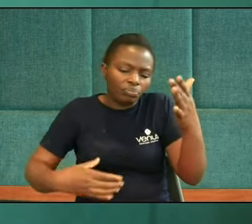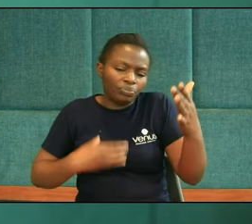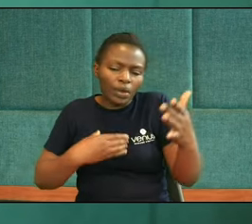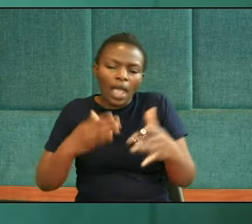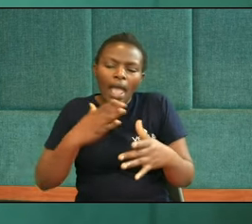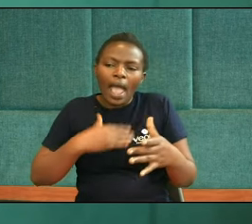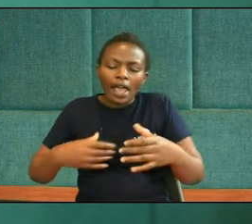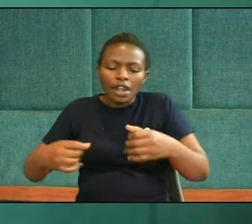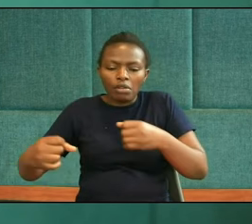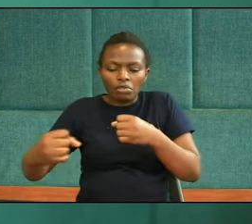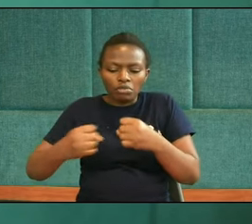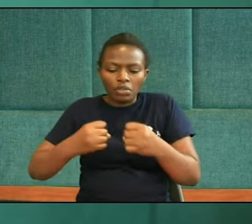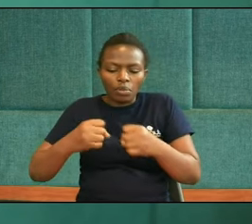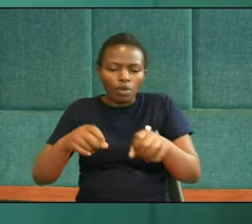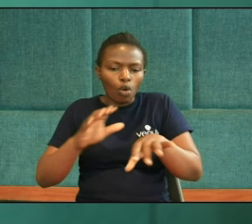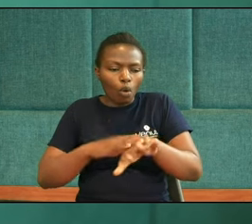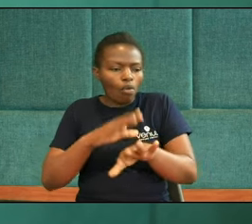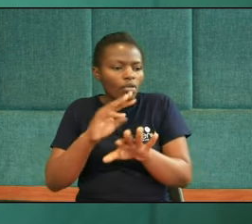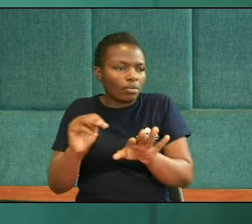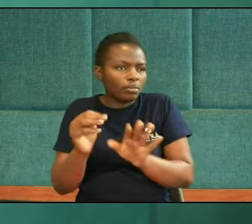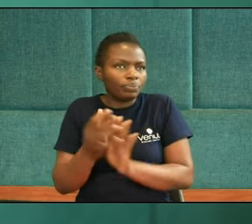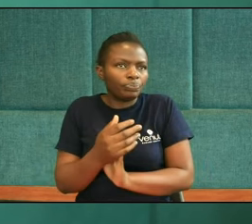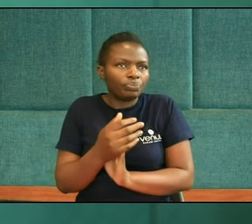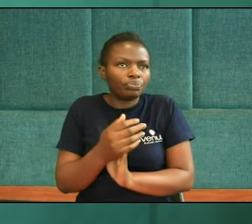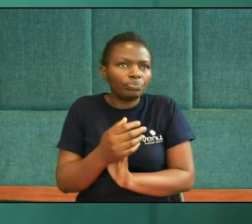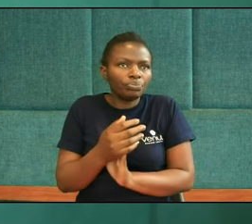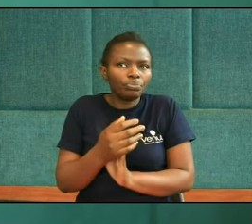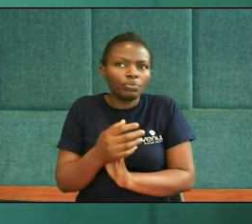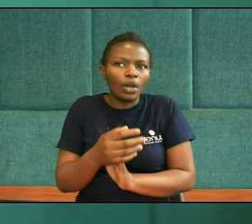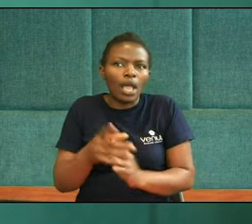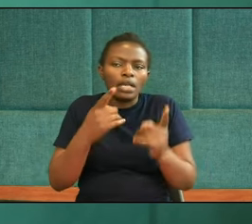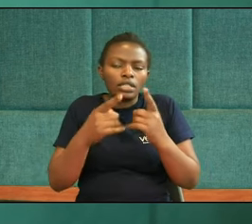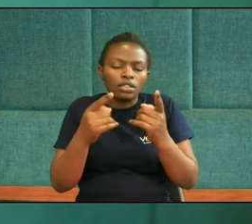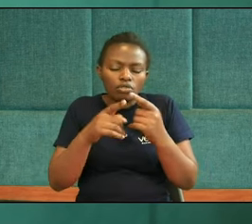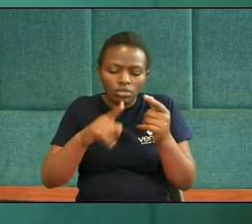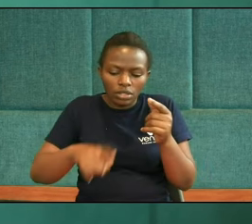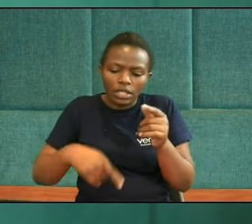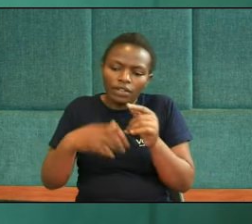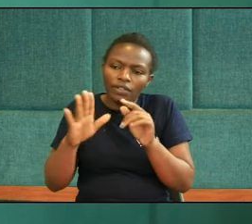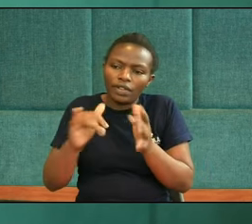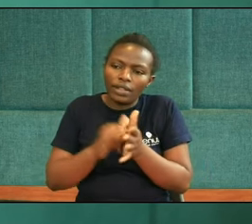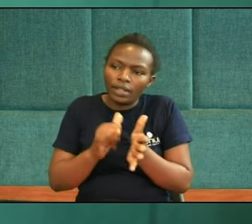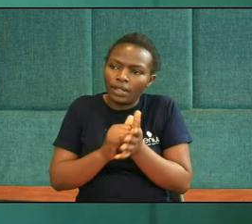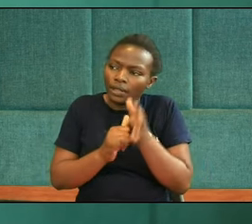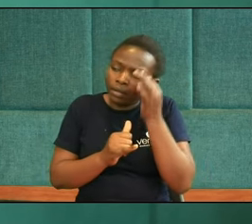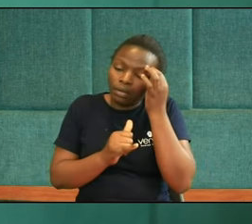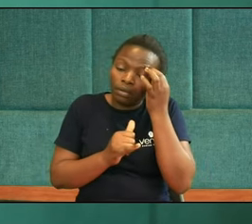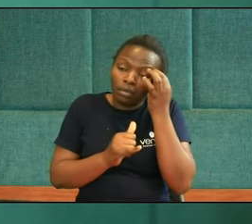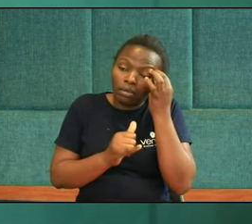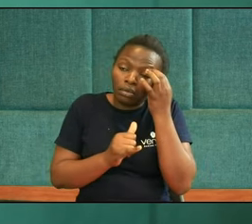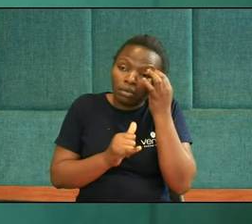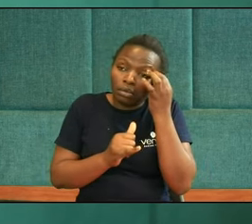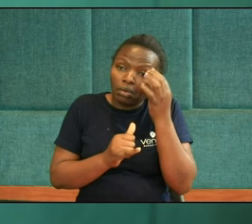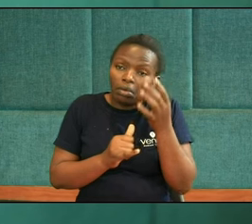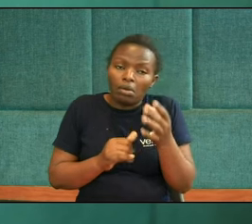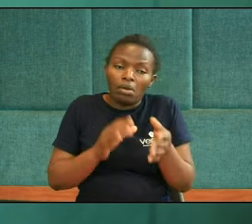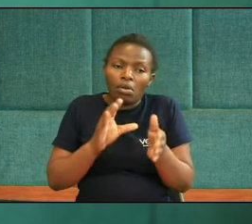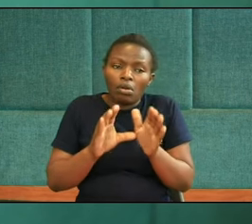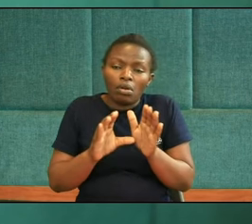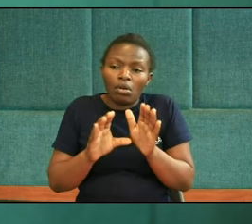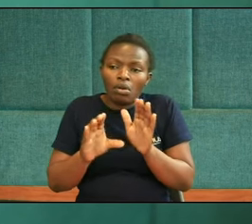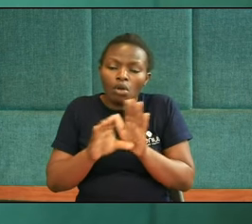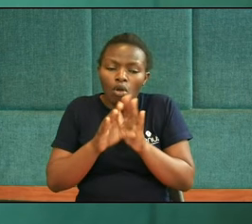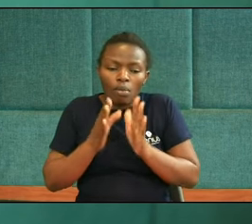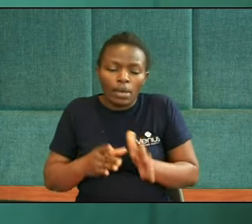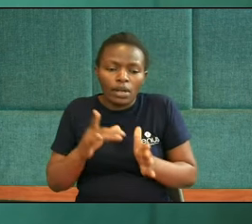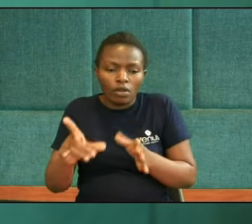trembled on them It set itself up to be as great as the commander of the army of